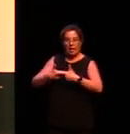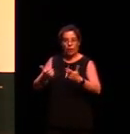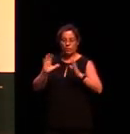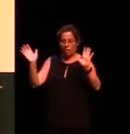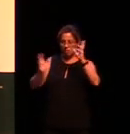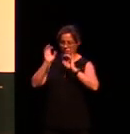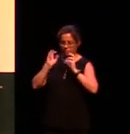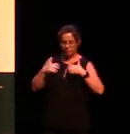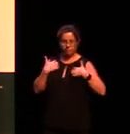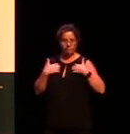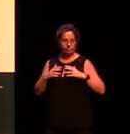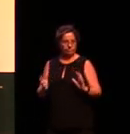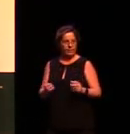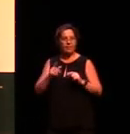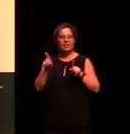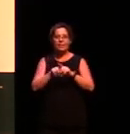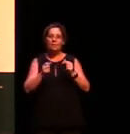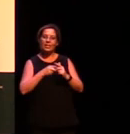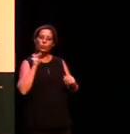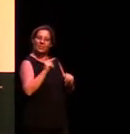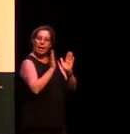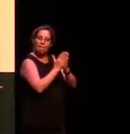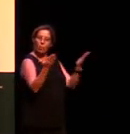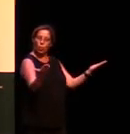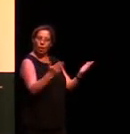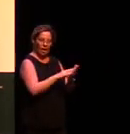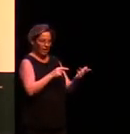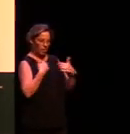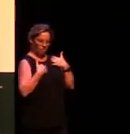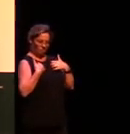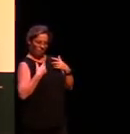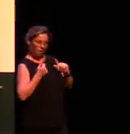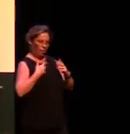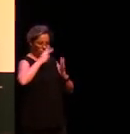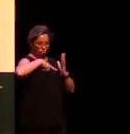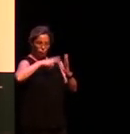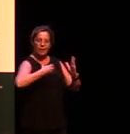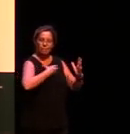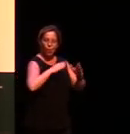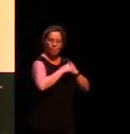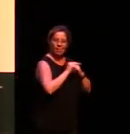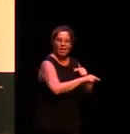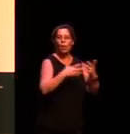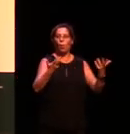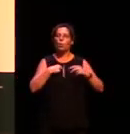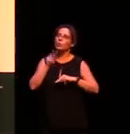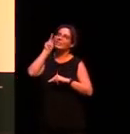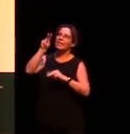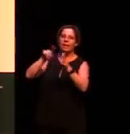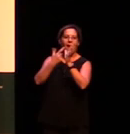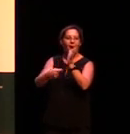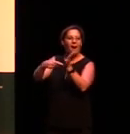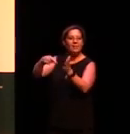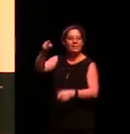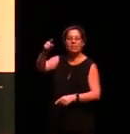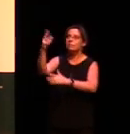of a great piece of literature or a great piece of art as something that has inherent value just because of what it is. And we don't